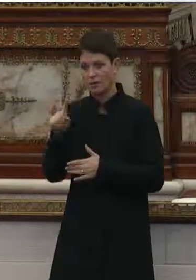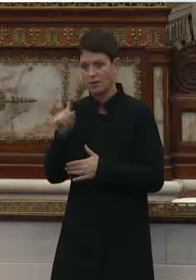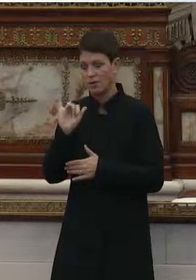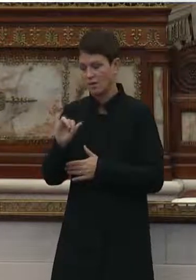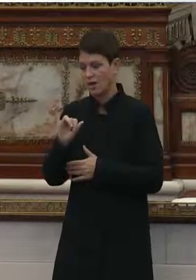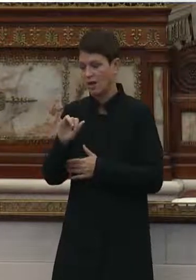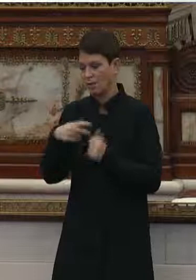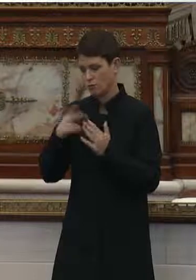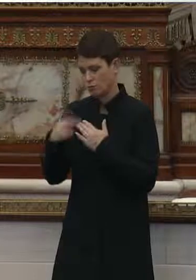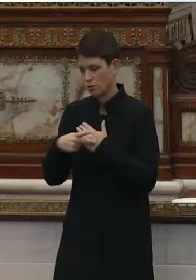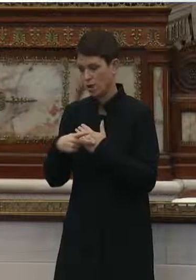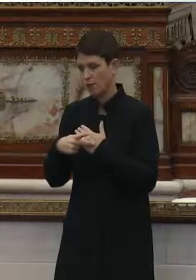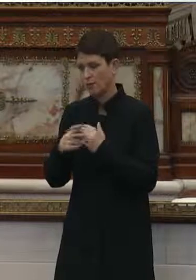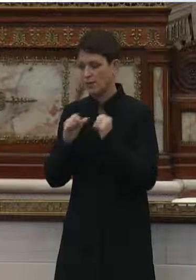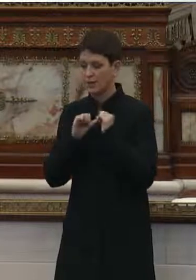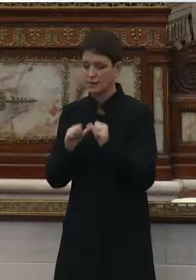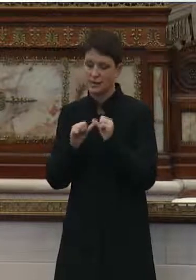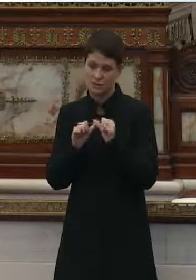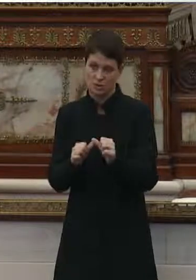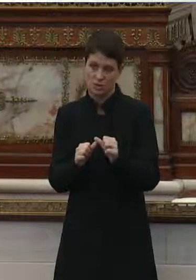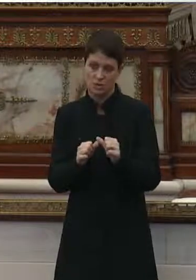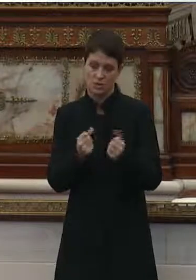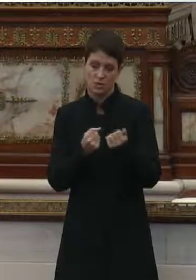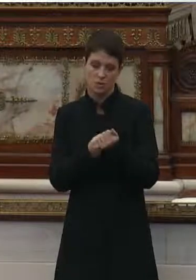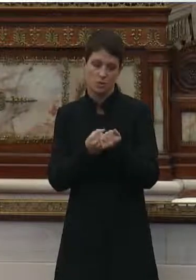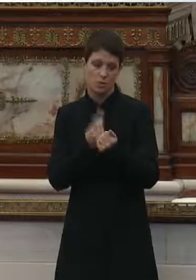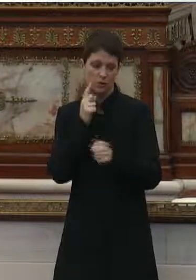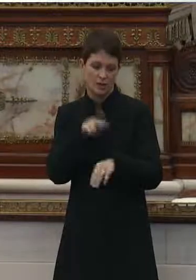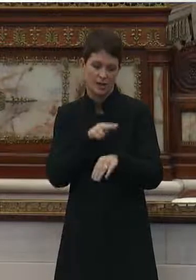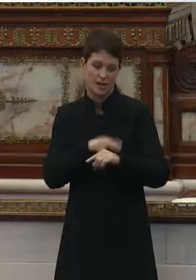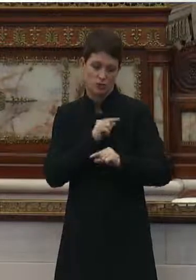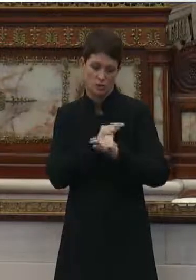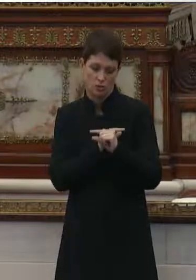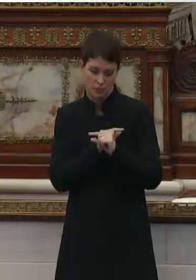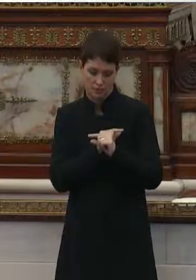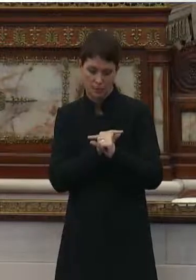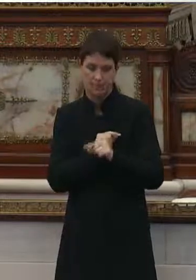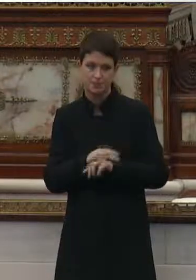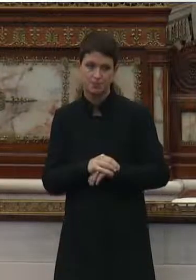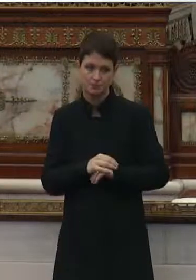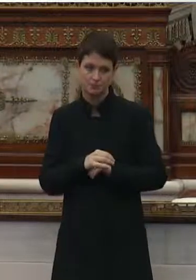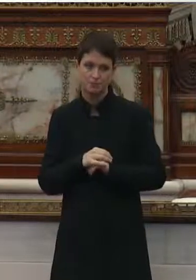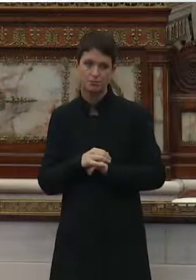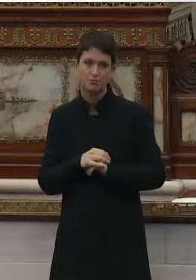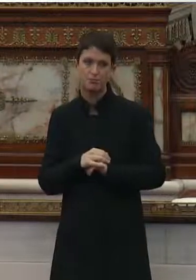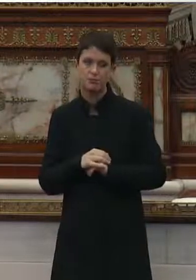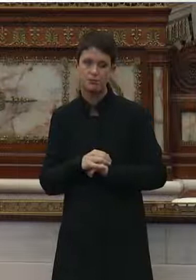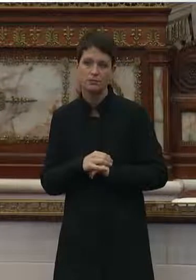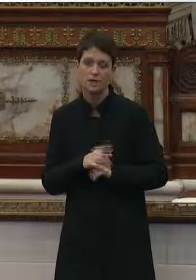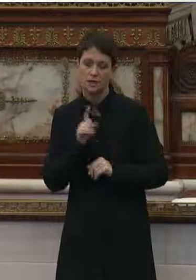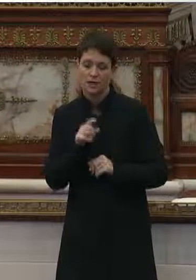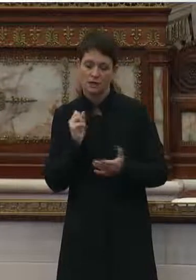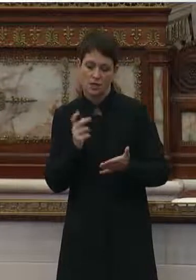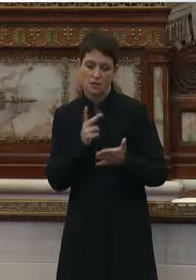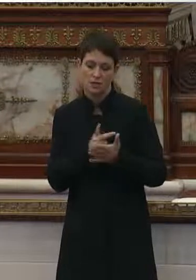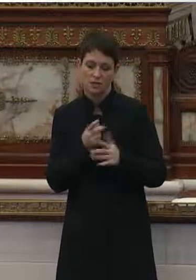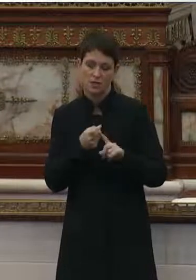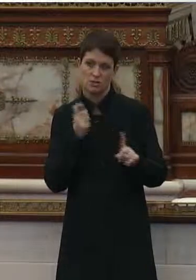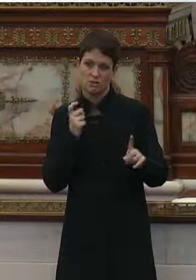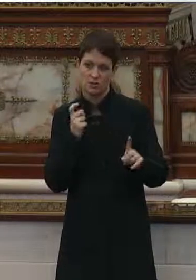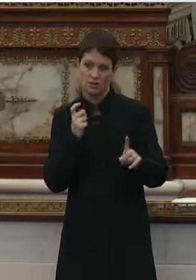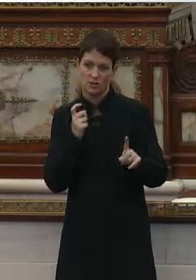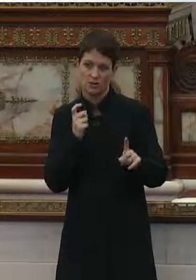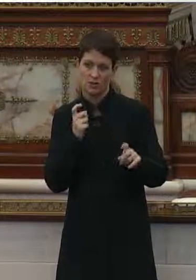as continuing support for the National Guard, which needs authorization from